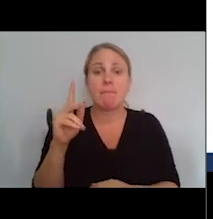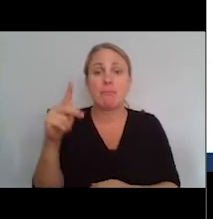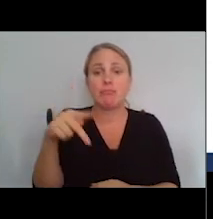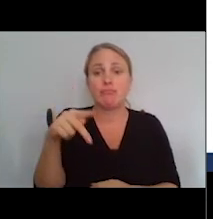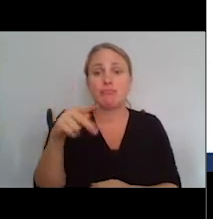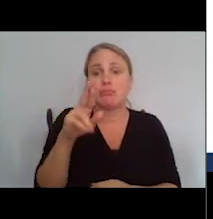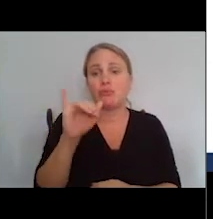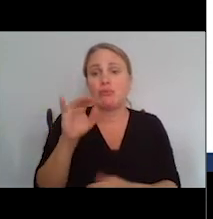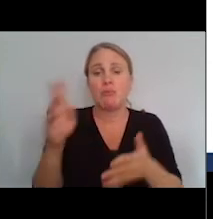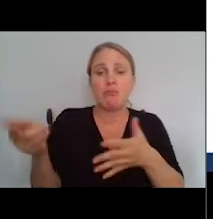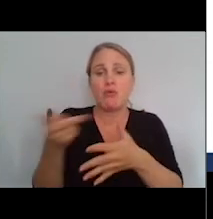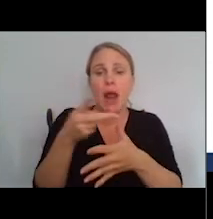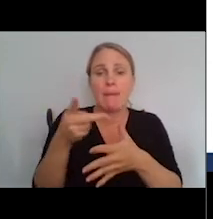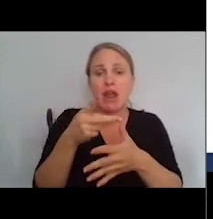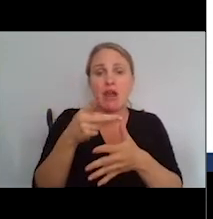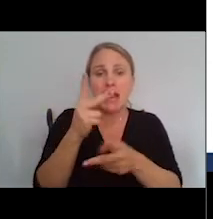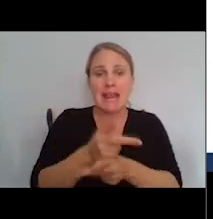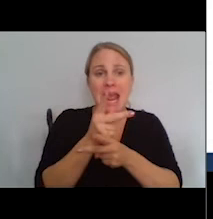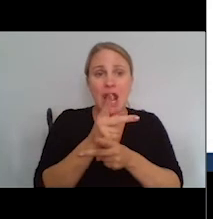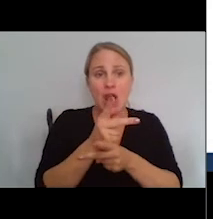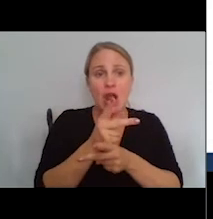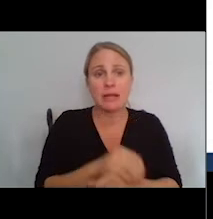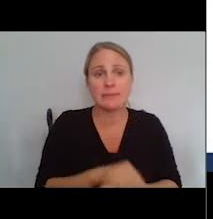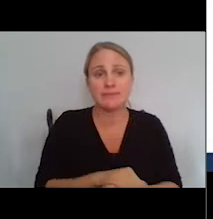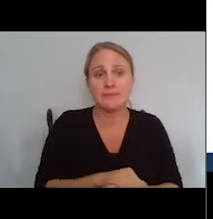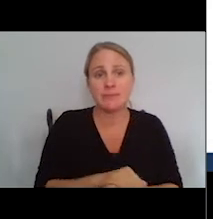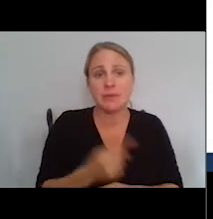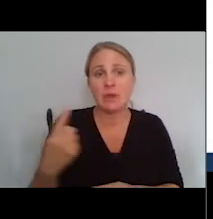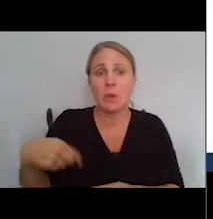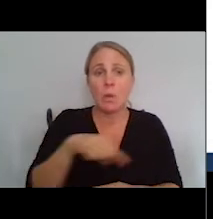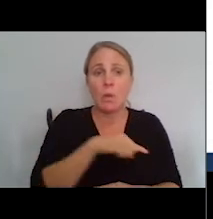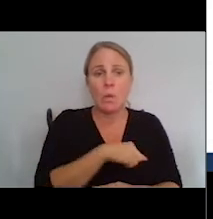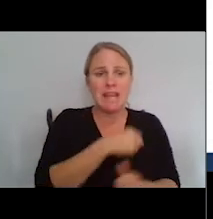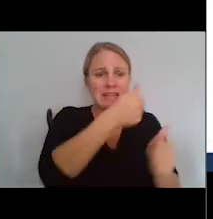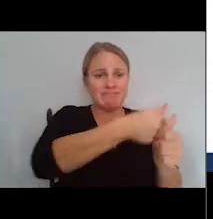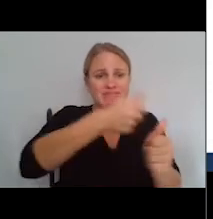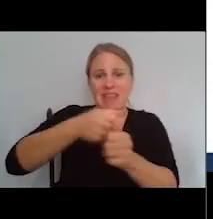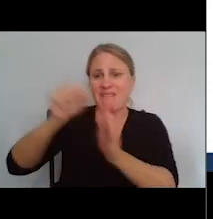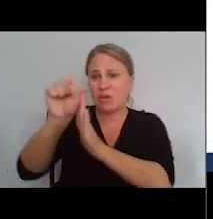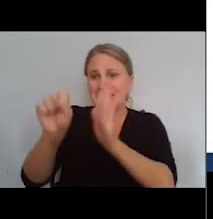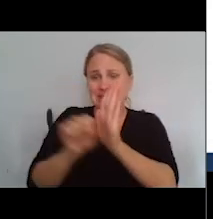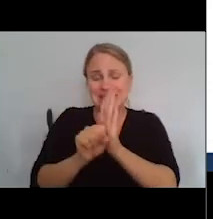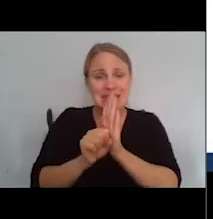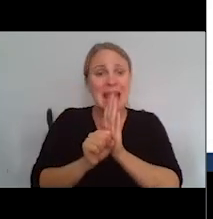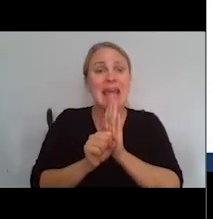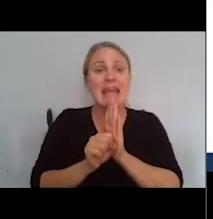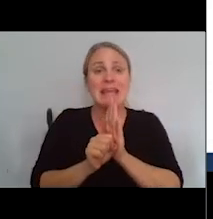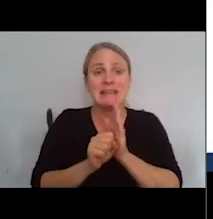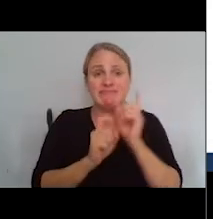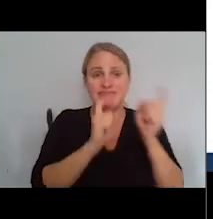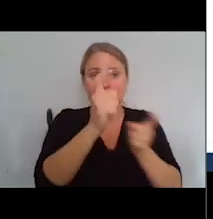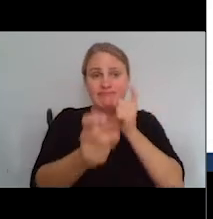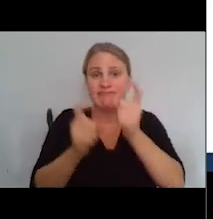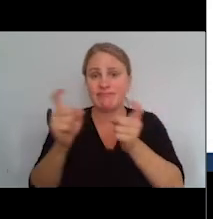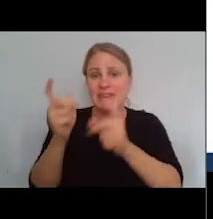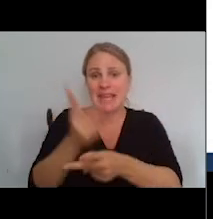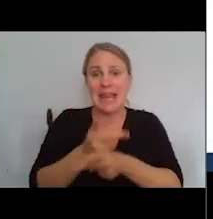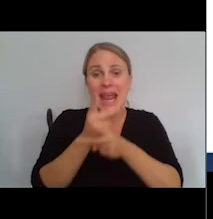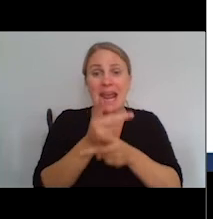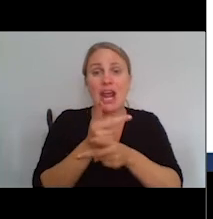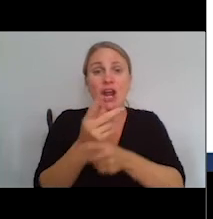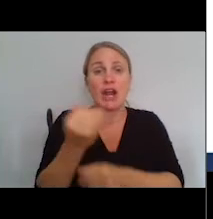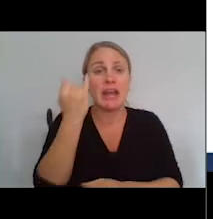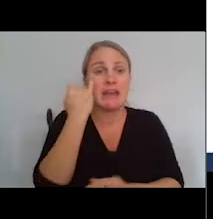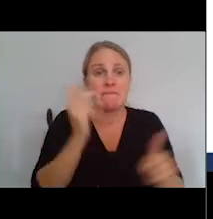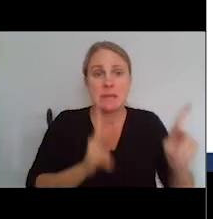technical assistance programs, much like we did for opioids at a state-by-state basis, that people don't know how to take care of patients with long